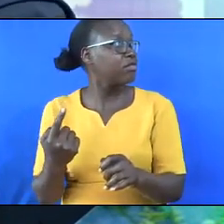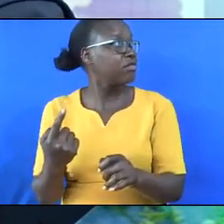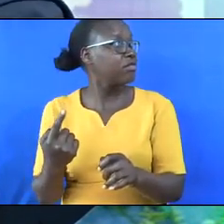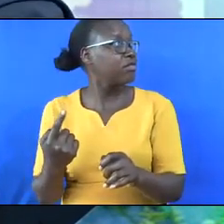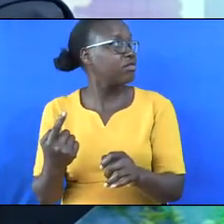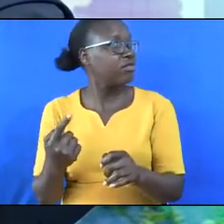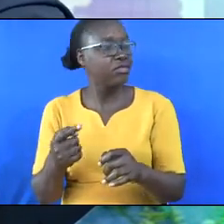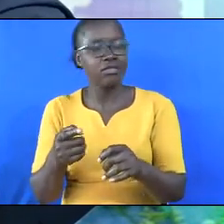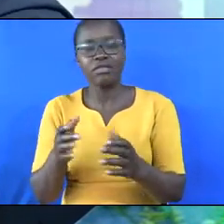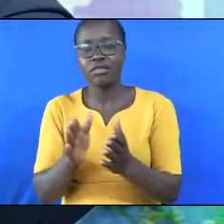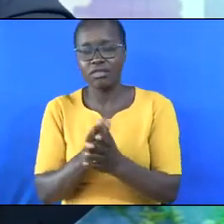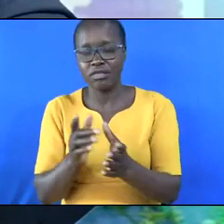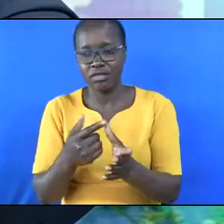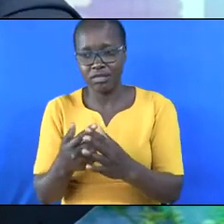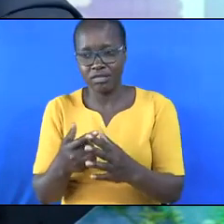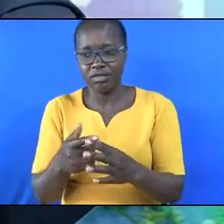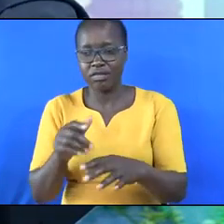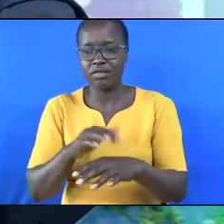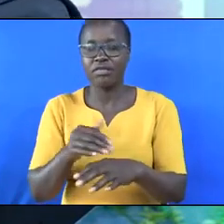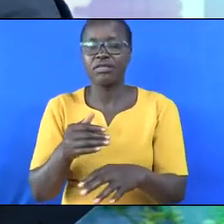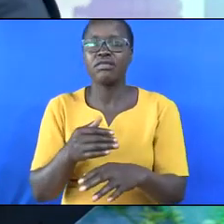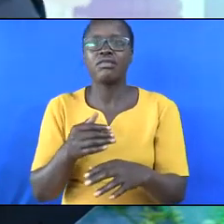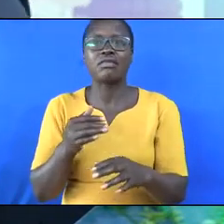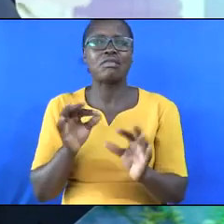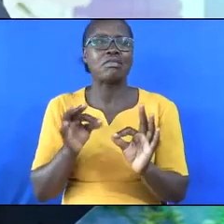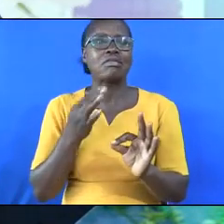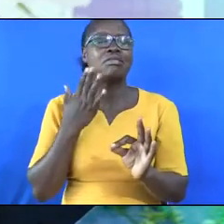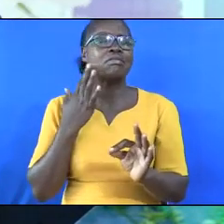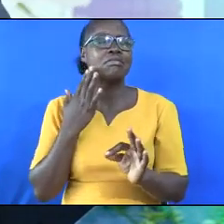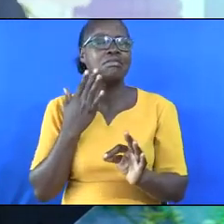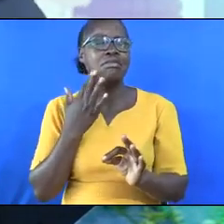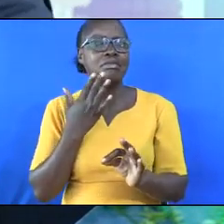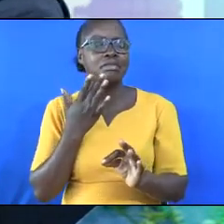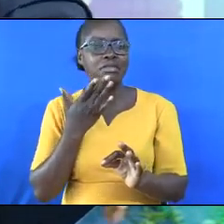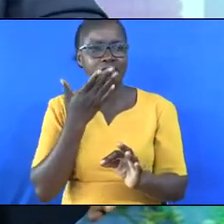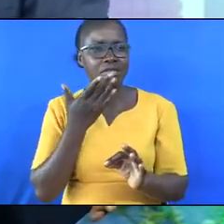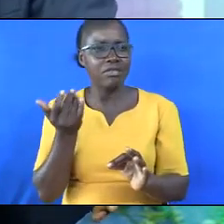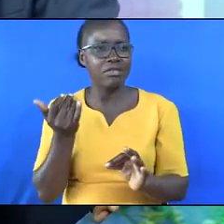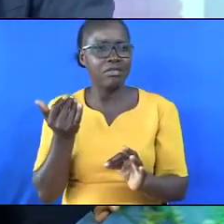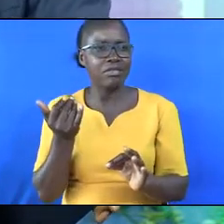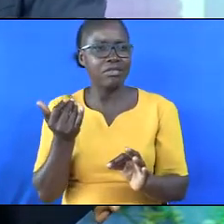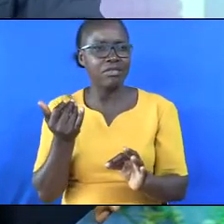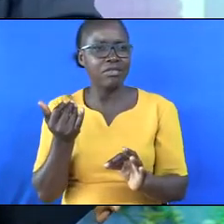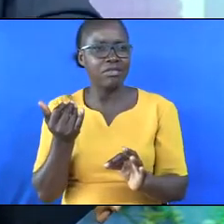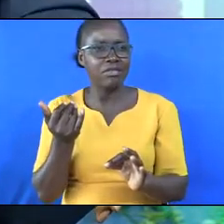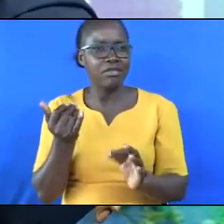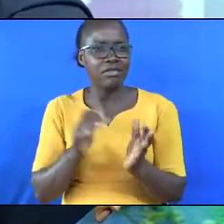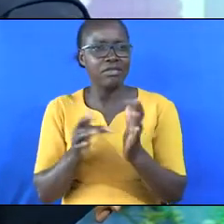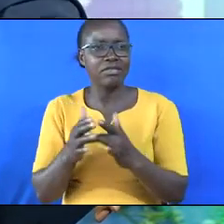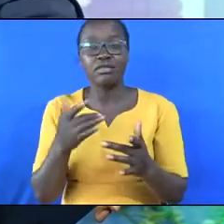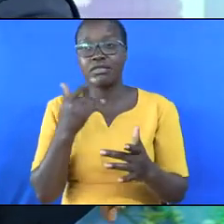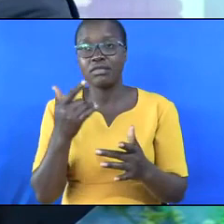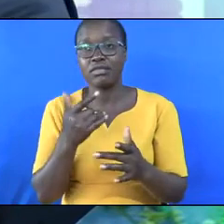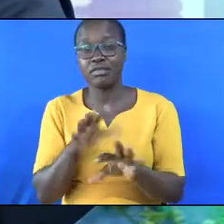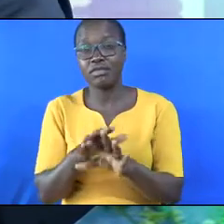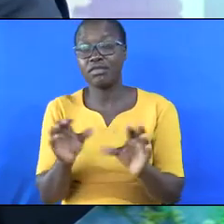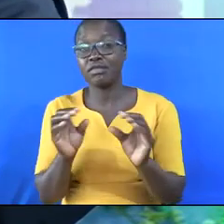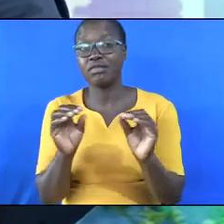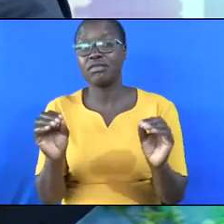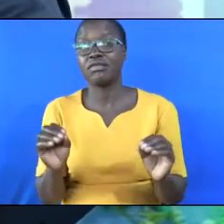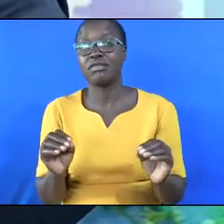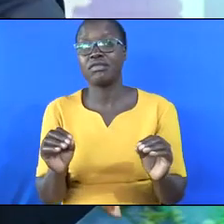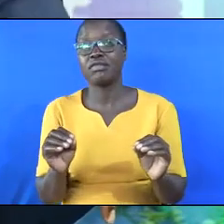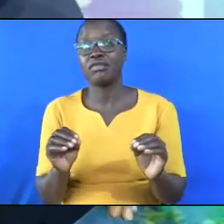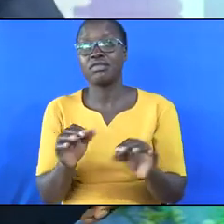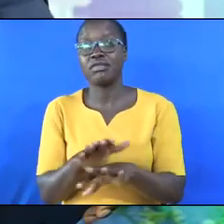good or delicious shrimp. They are scavengers and the Bible says they are unclean. Fish with scales